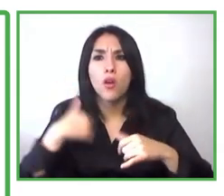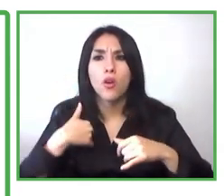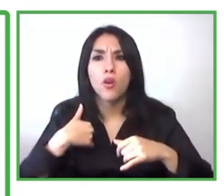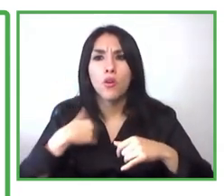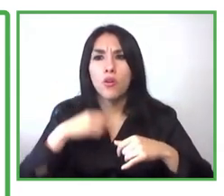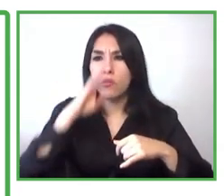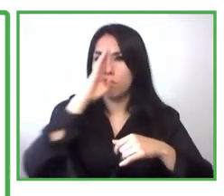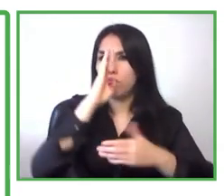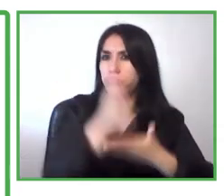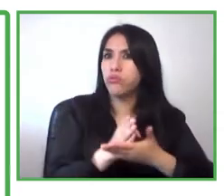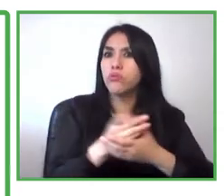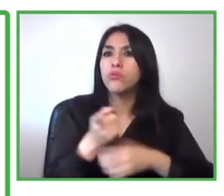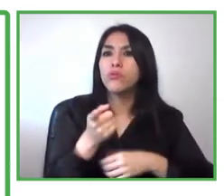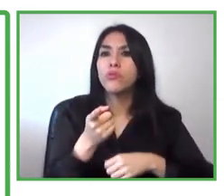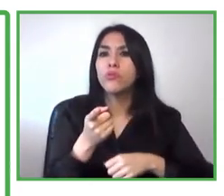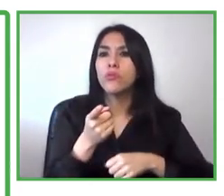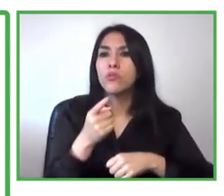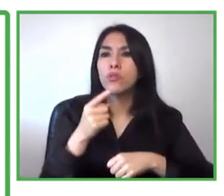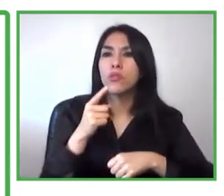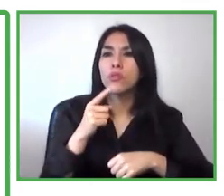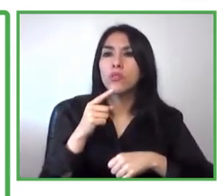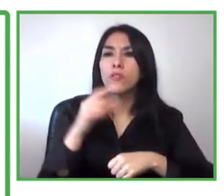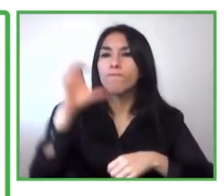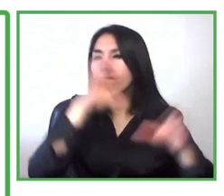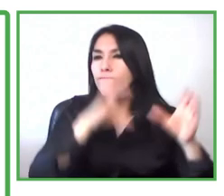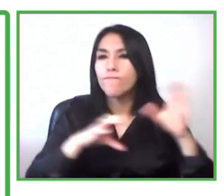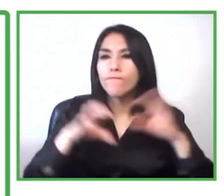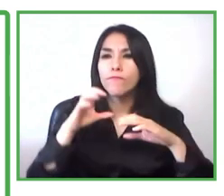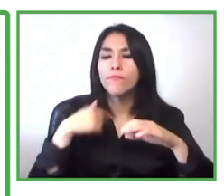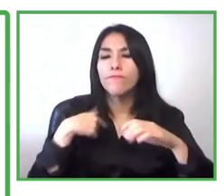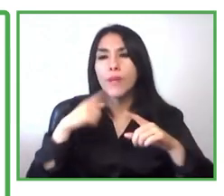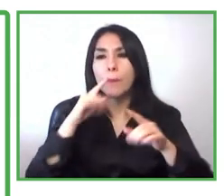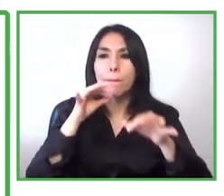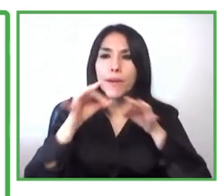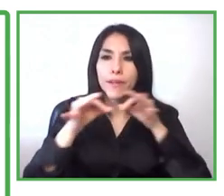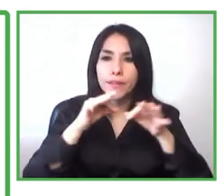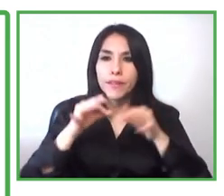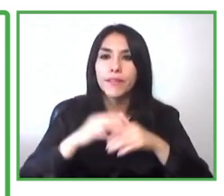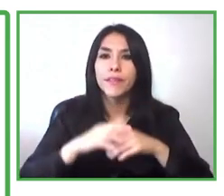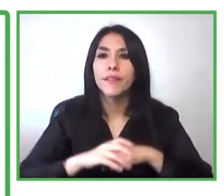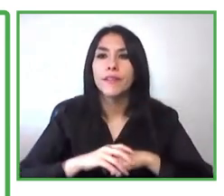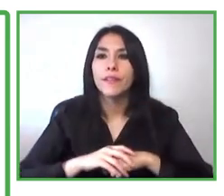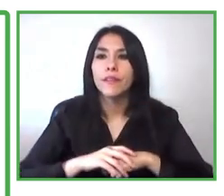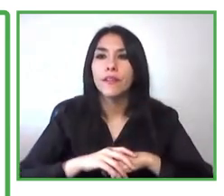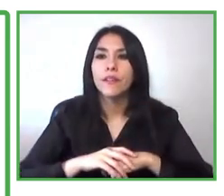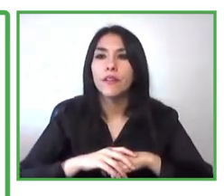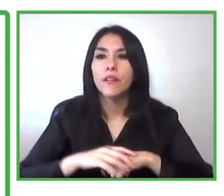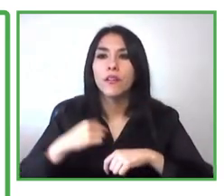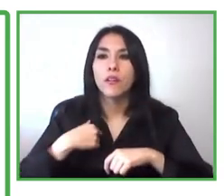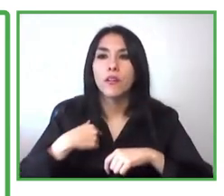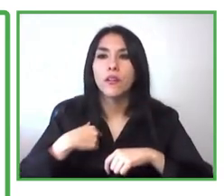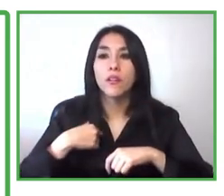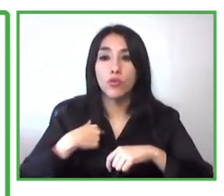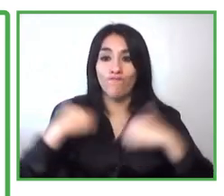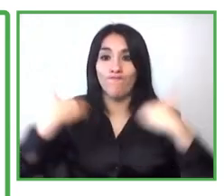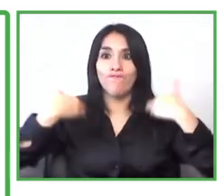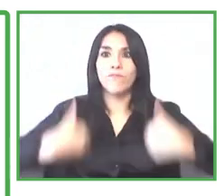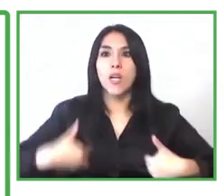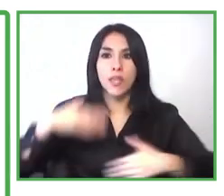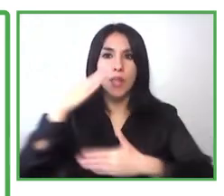person who lives with a disability and my background now has a social entrepreneurs and